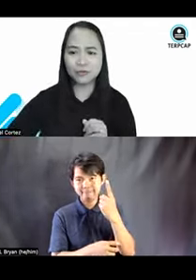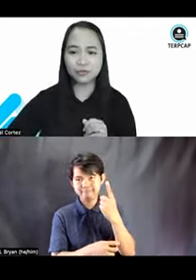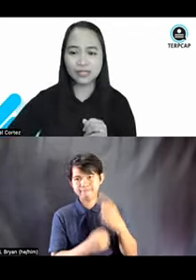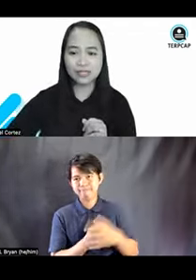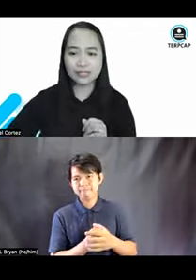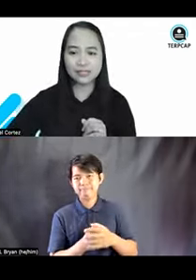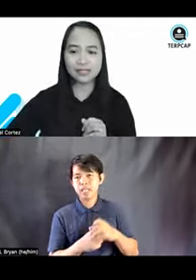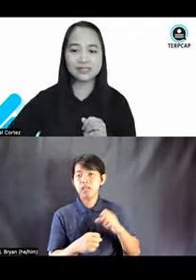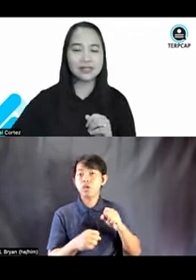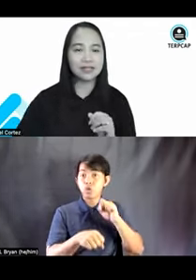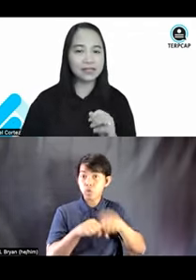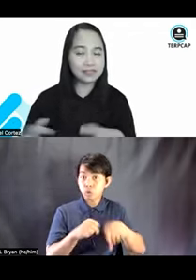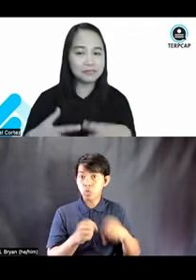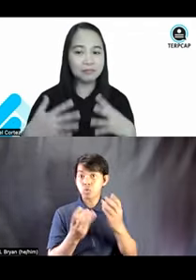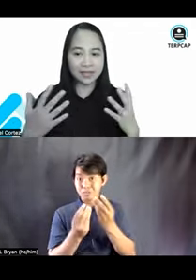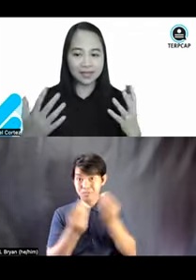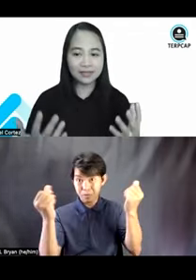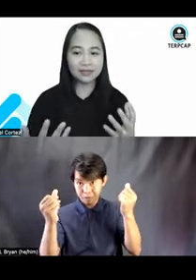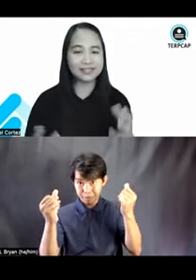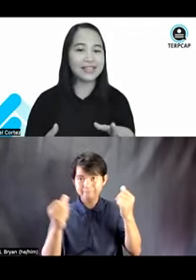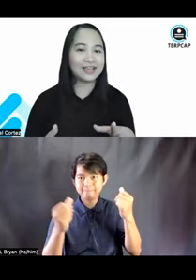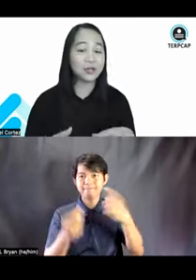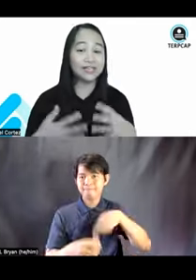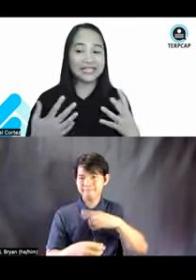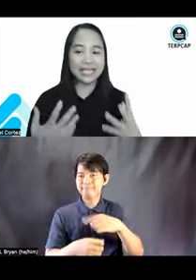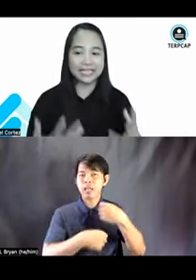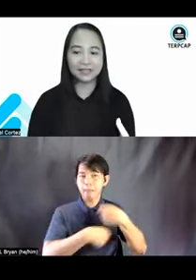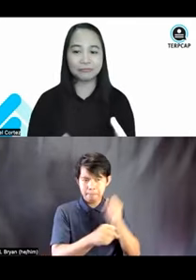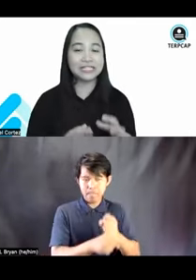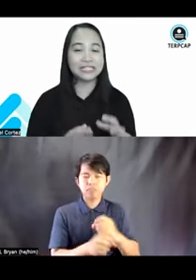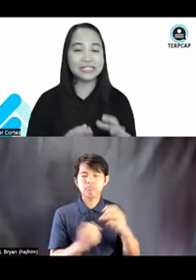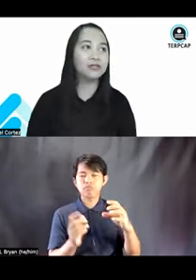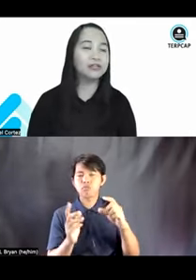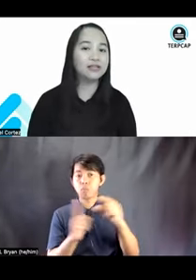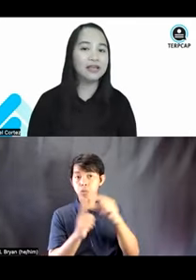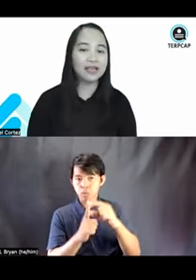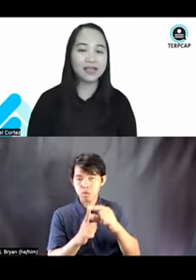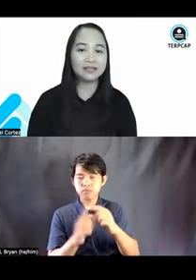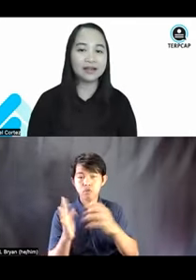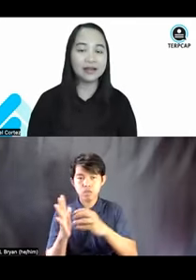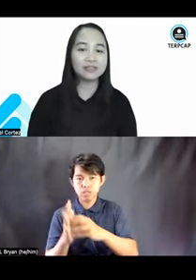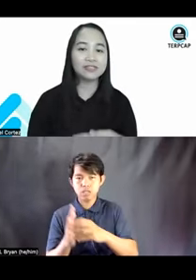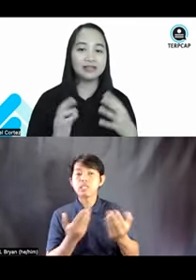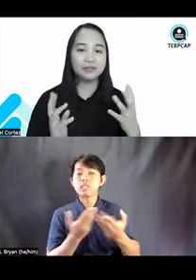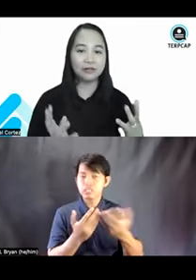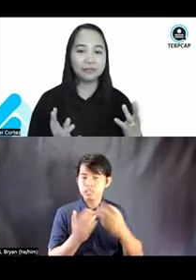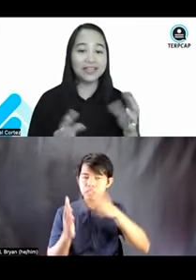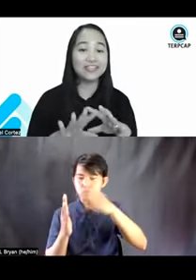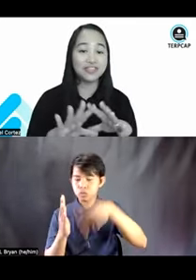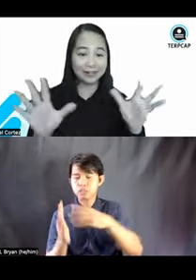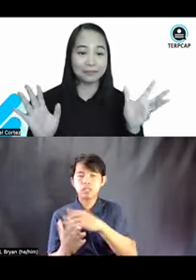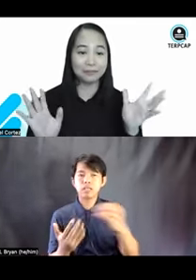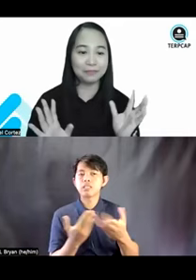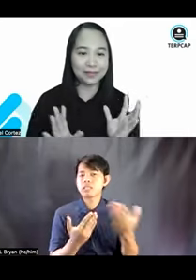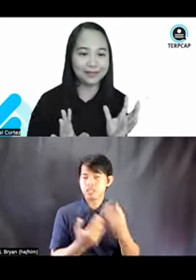a solution to this is let us make the text content readable and understandable by